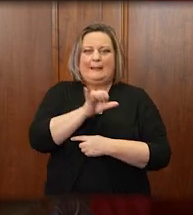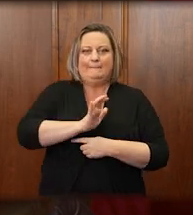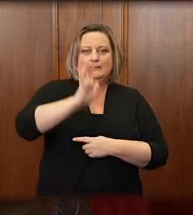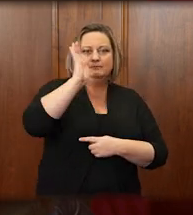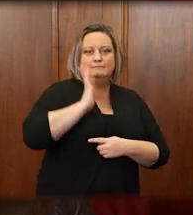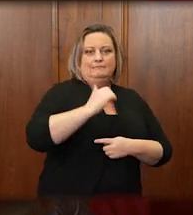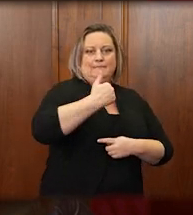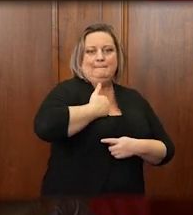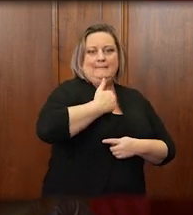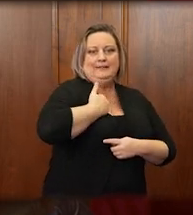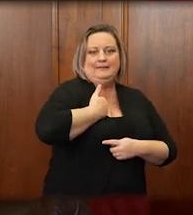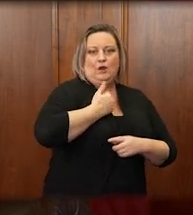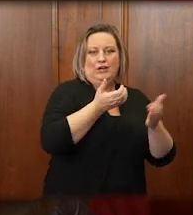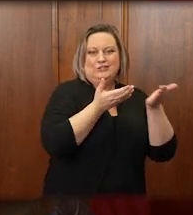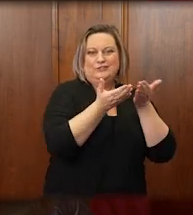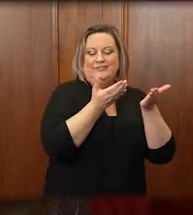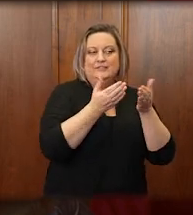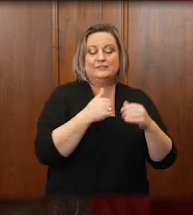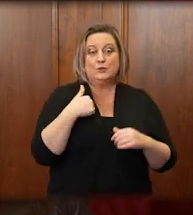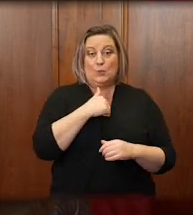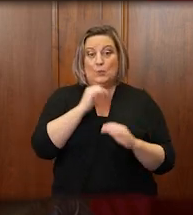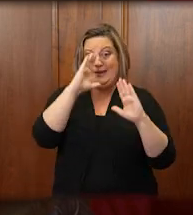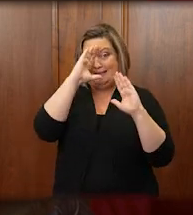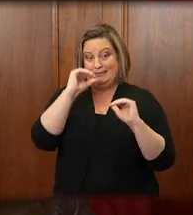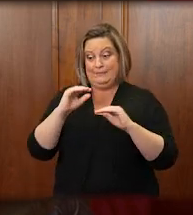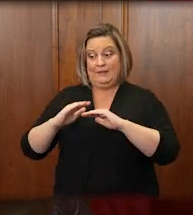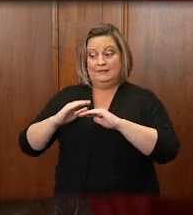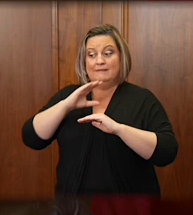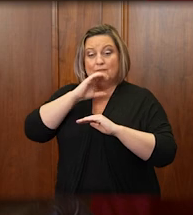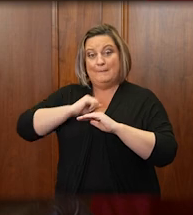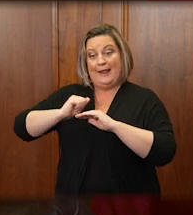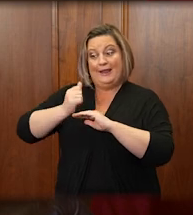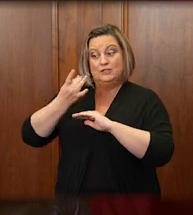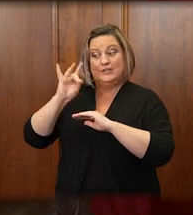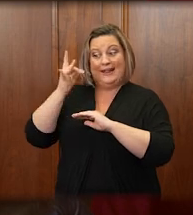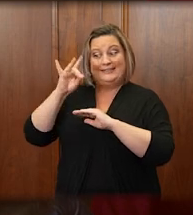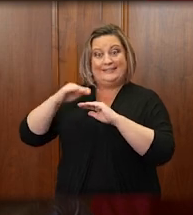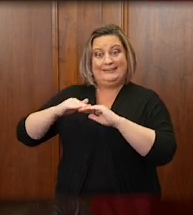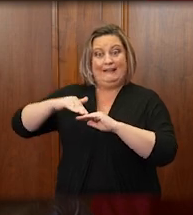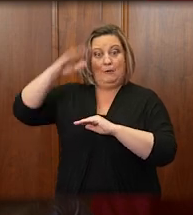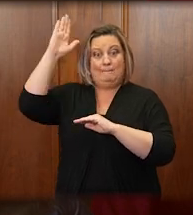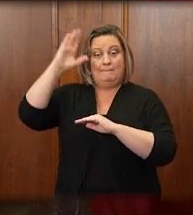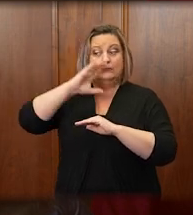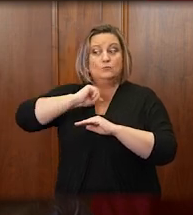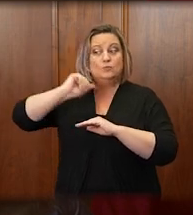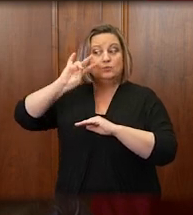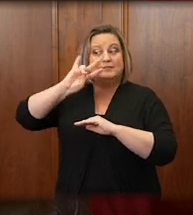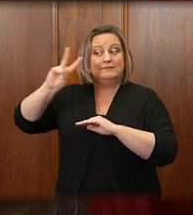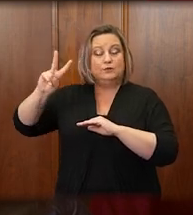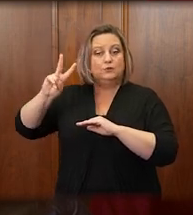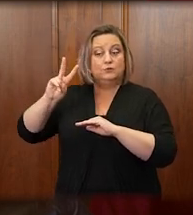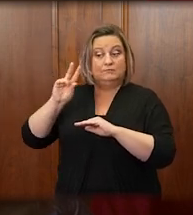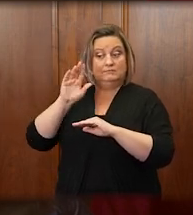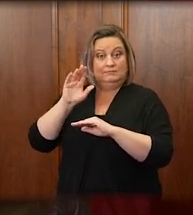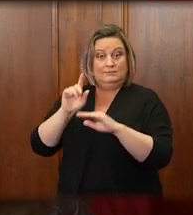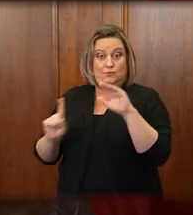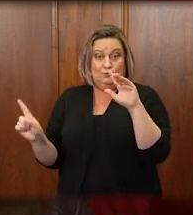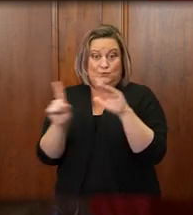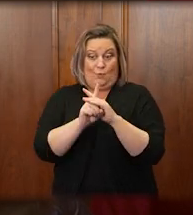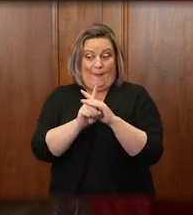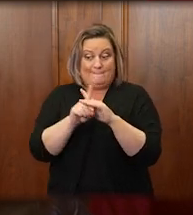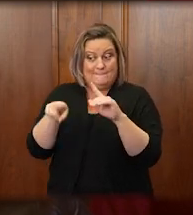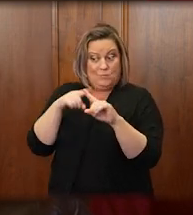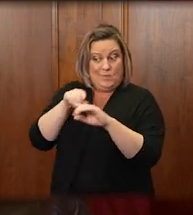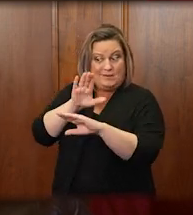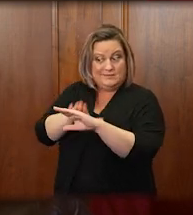We expect our jurors from the age of majority up to age 72 to report when they are summoned as jurors and to